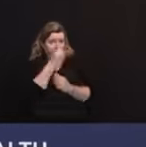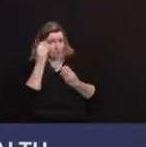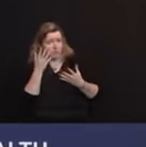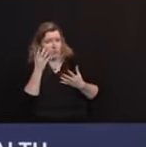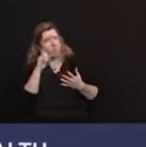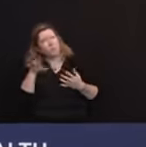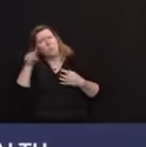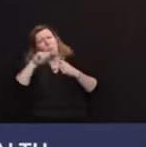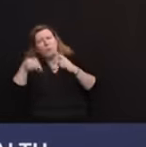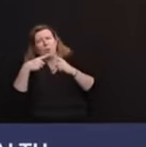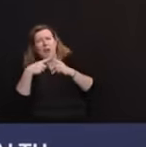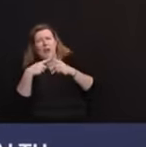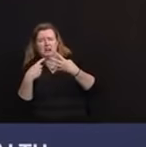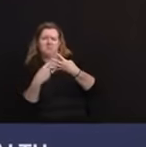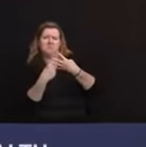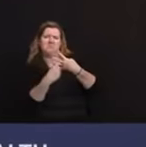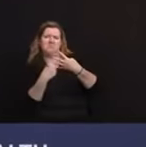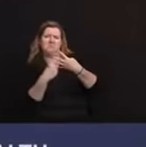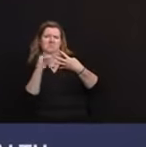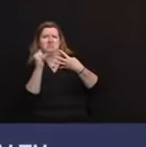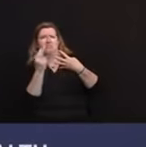hopefully sooner. Hopefully sooner, okay.